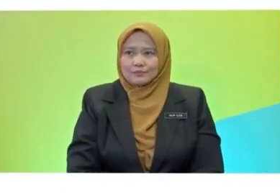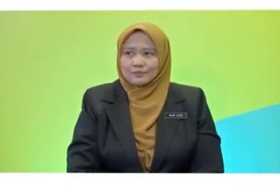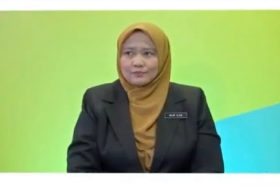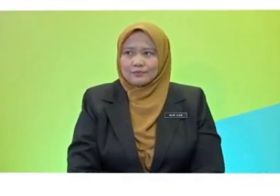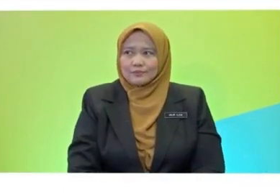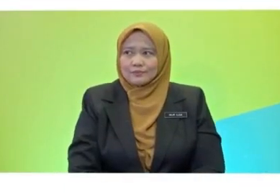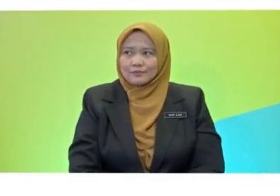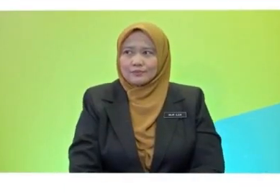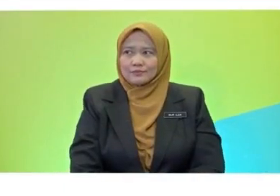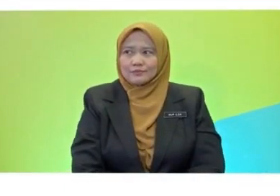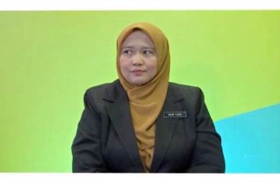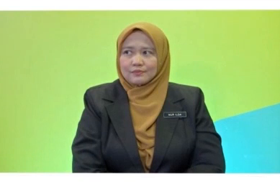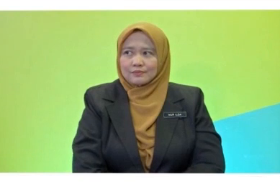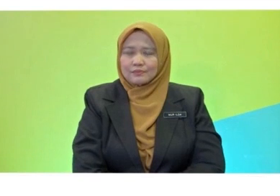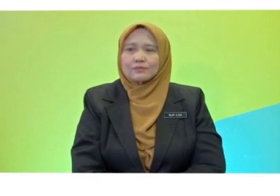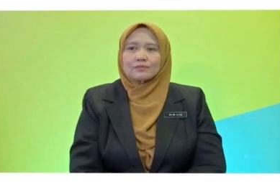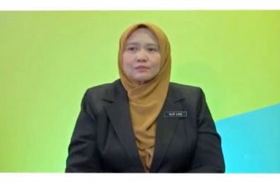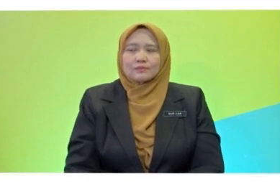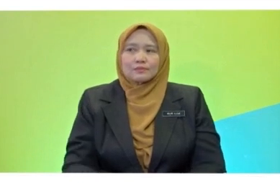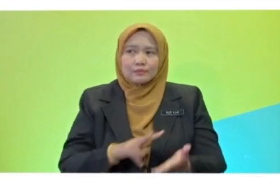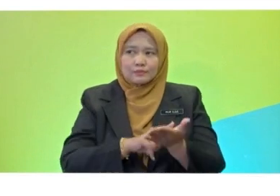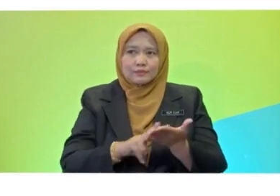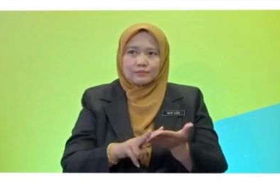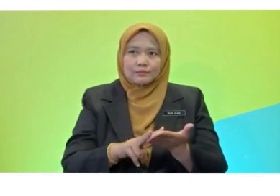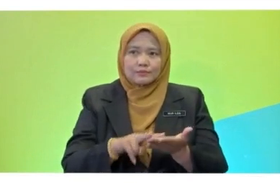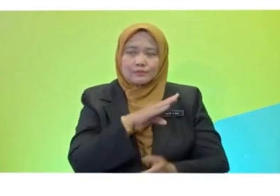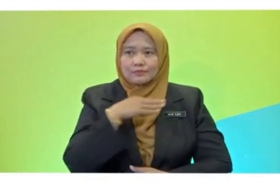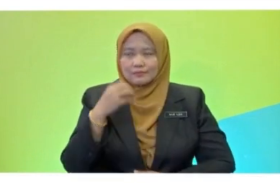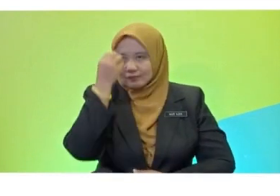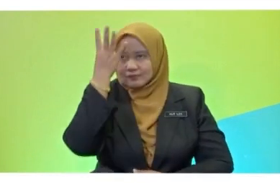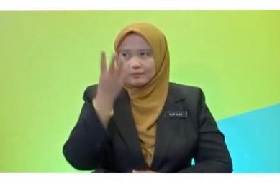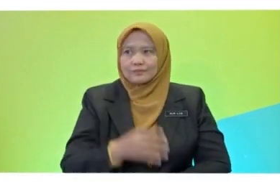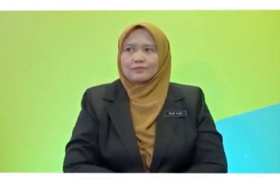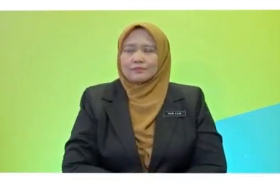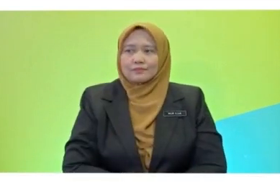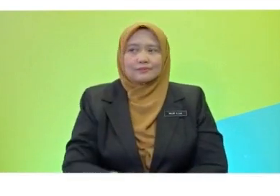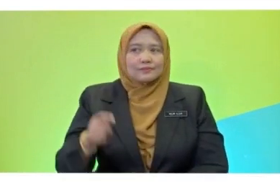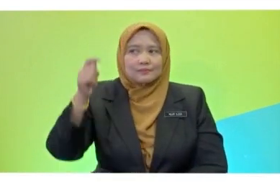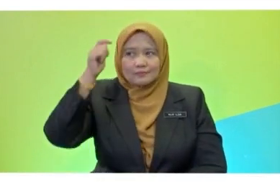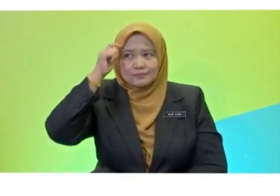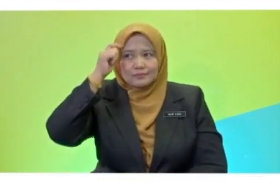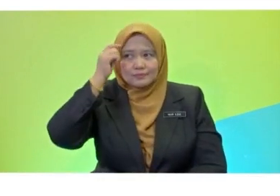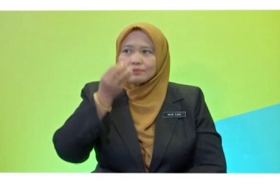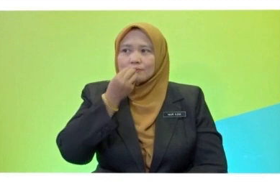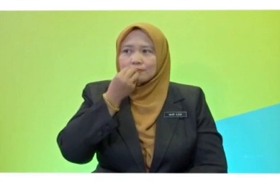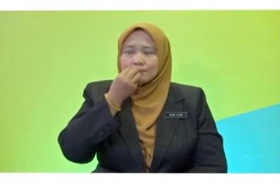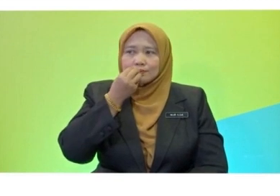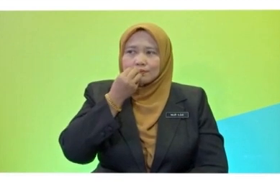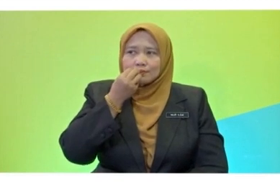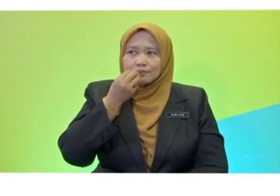Joelle, read the sad statement and state true or false. Tan fed the elephant at the zoo.